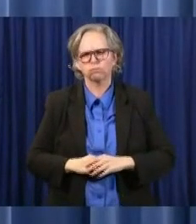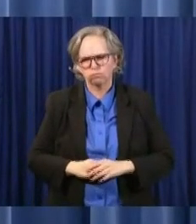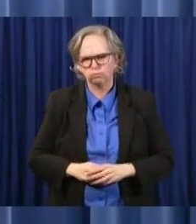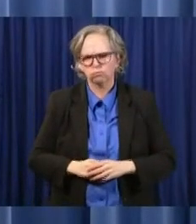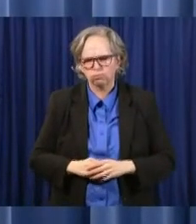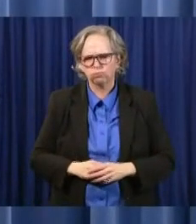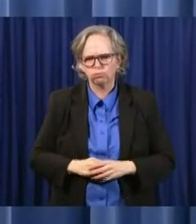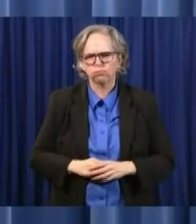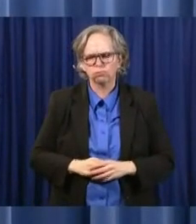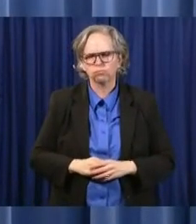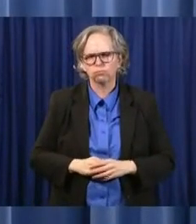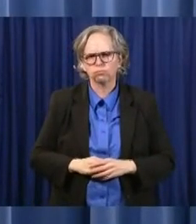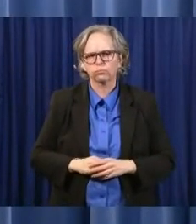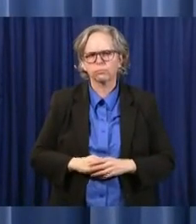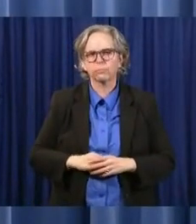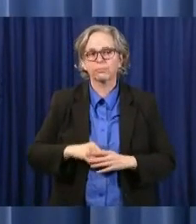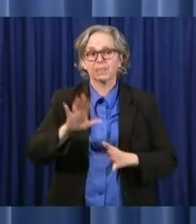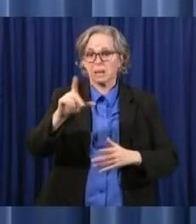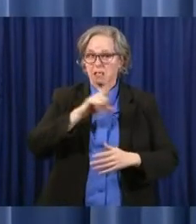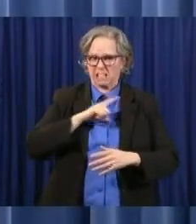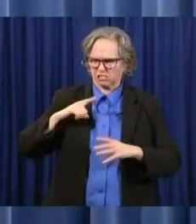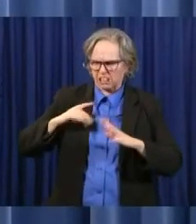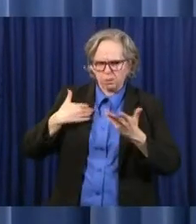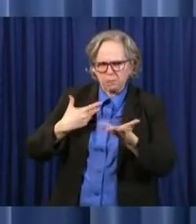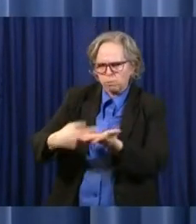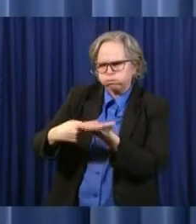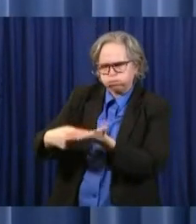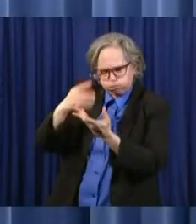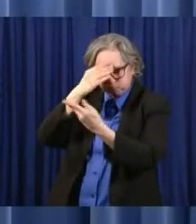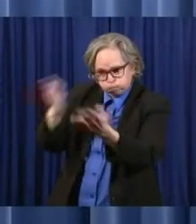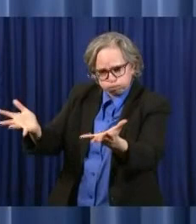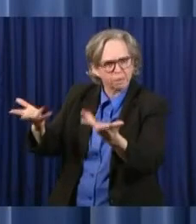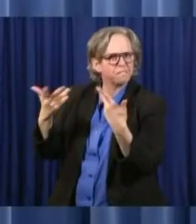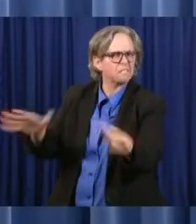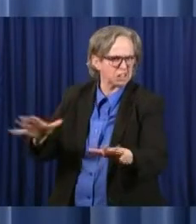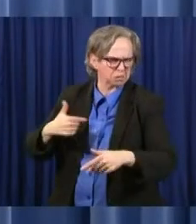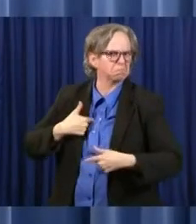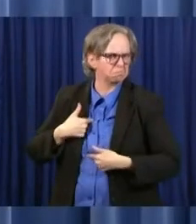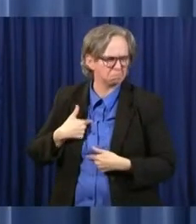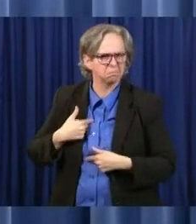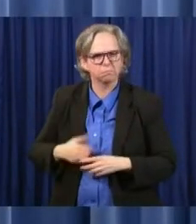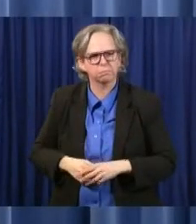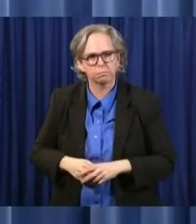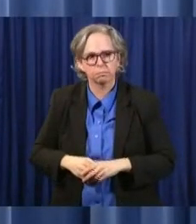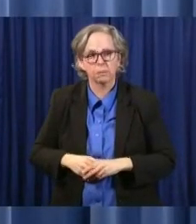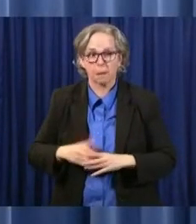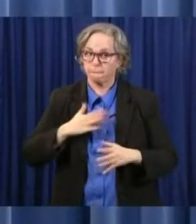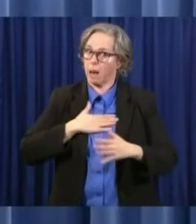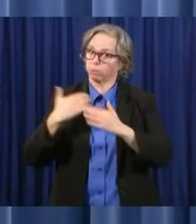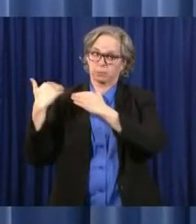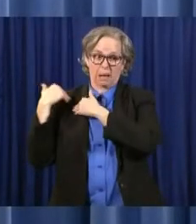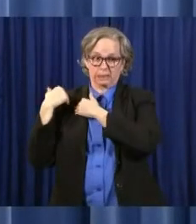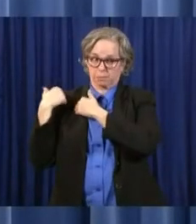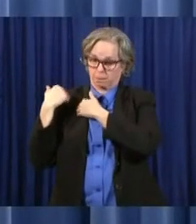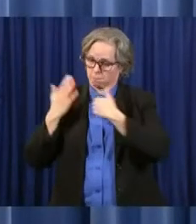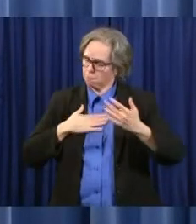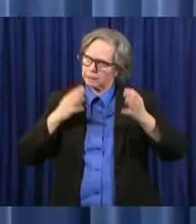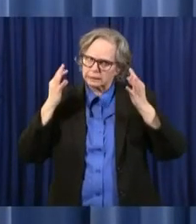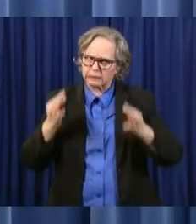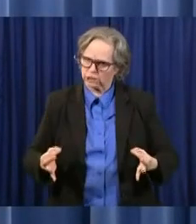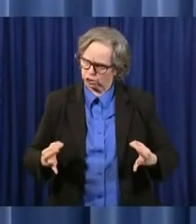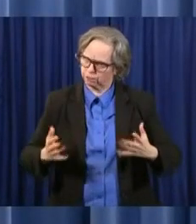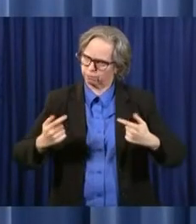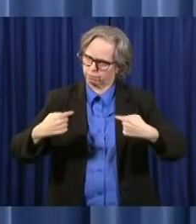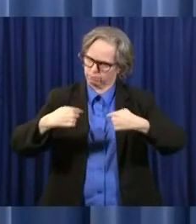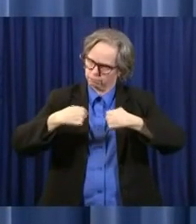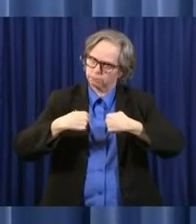with the legislature about these. I bear the responsibility. We will continue to discuss